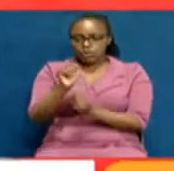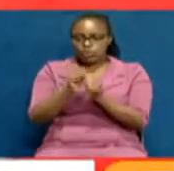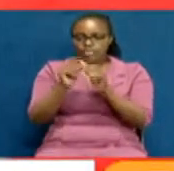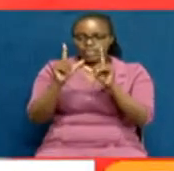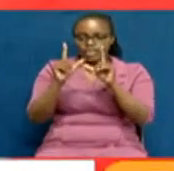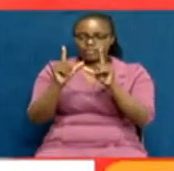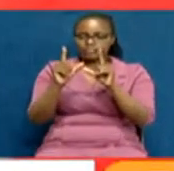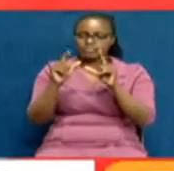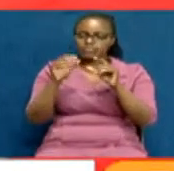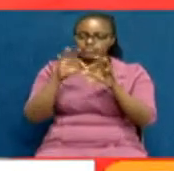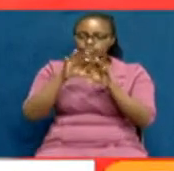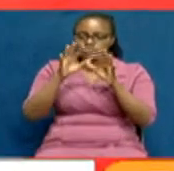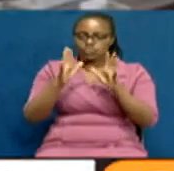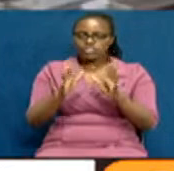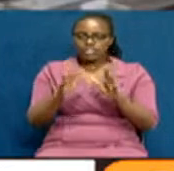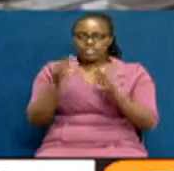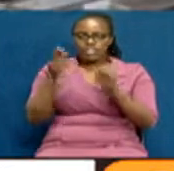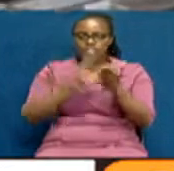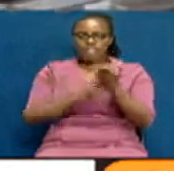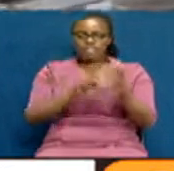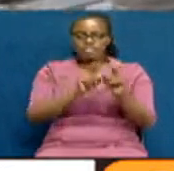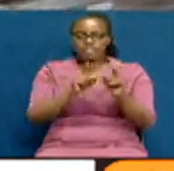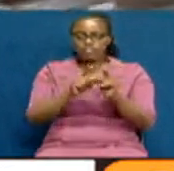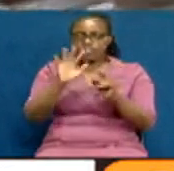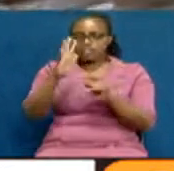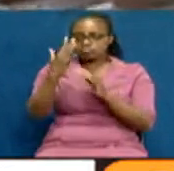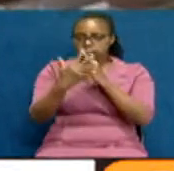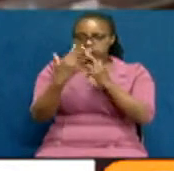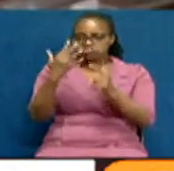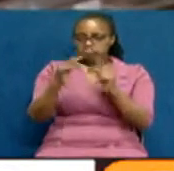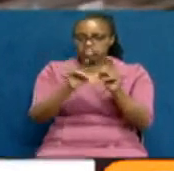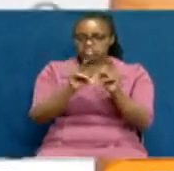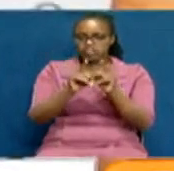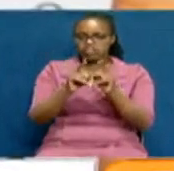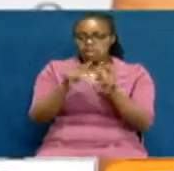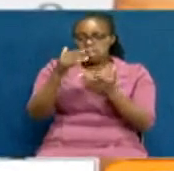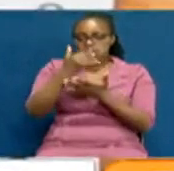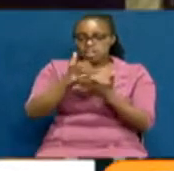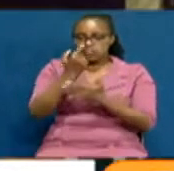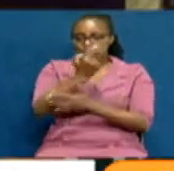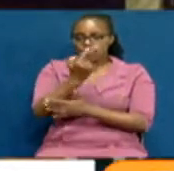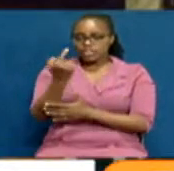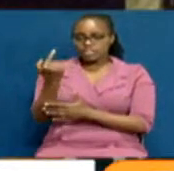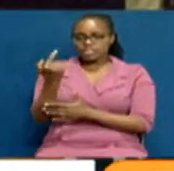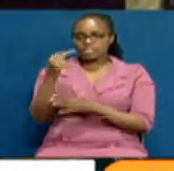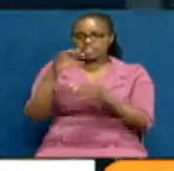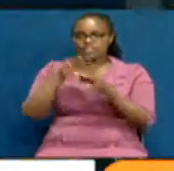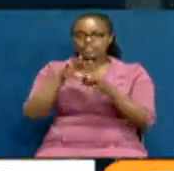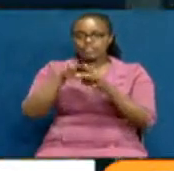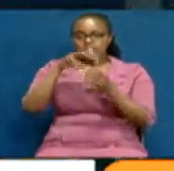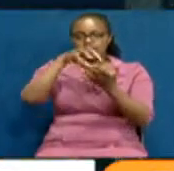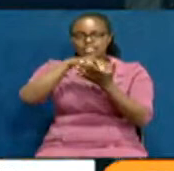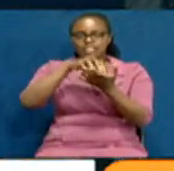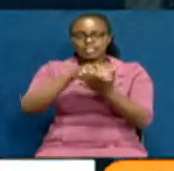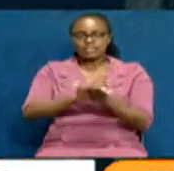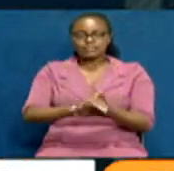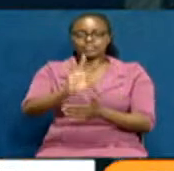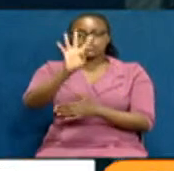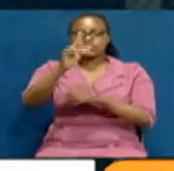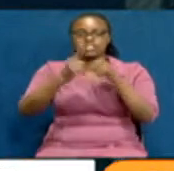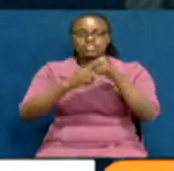register with both biographic and biometric data for each polling station. A total of 46